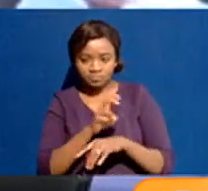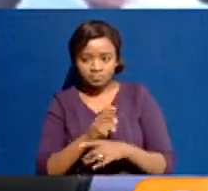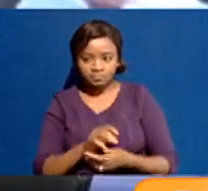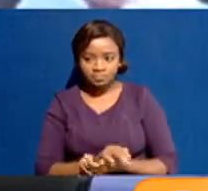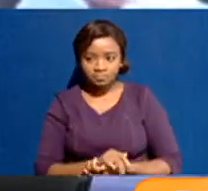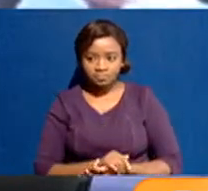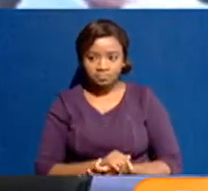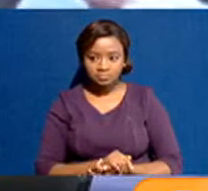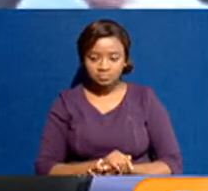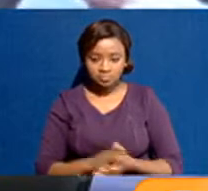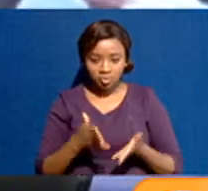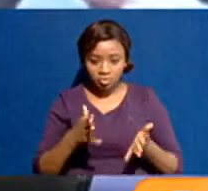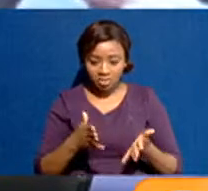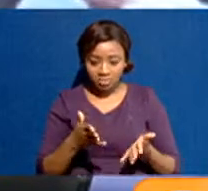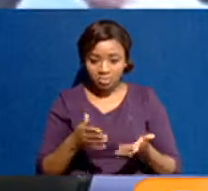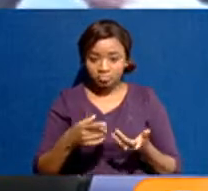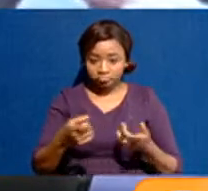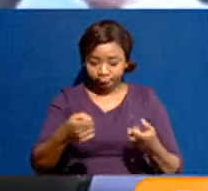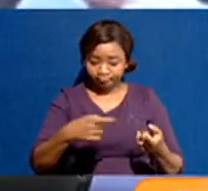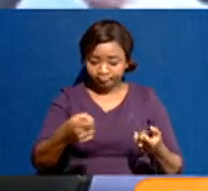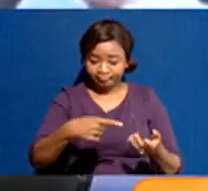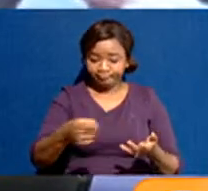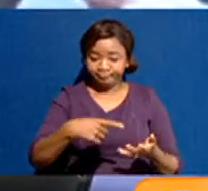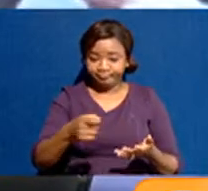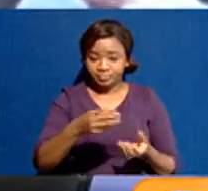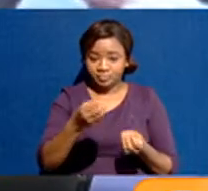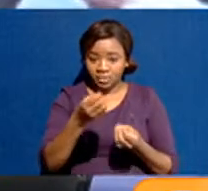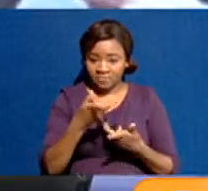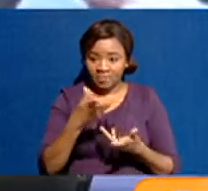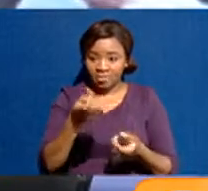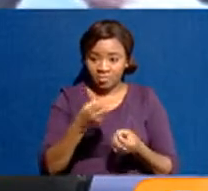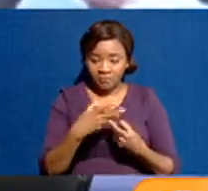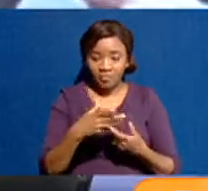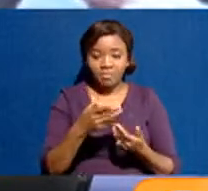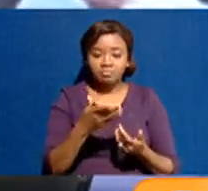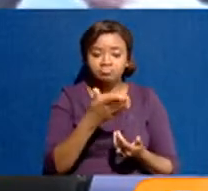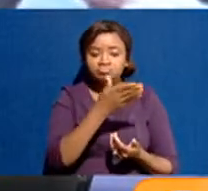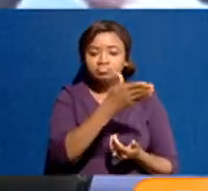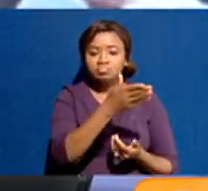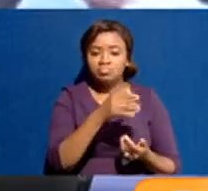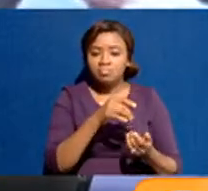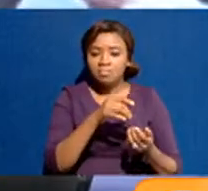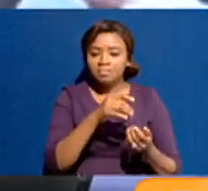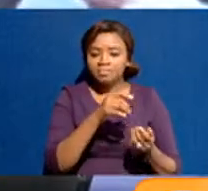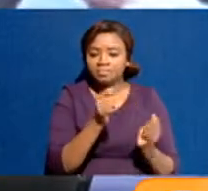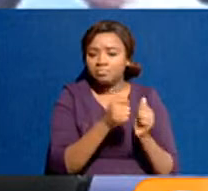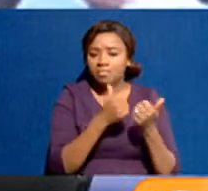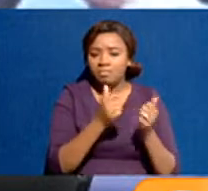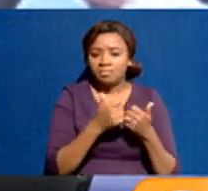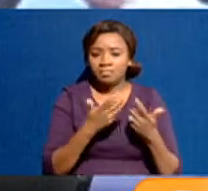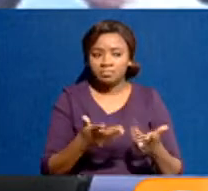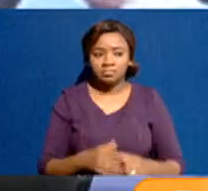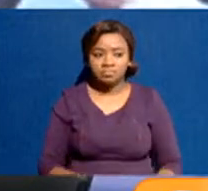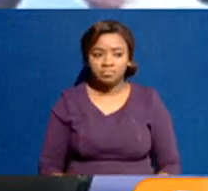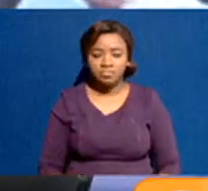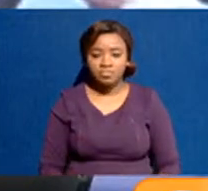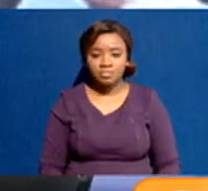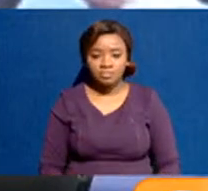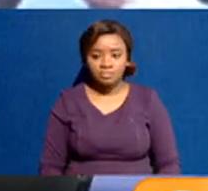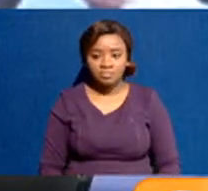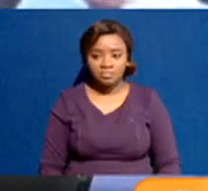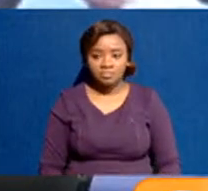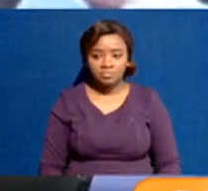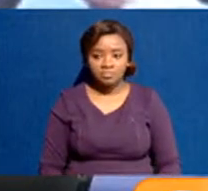I'm still getting reports. And as we speak, it has gone beyond even just what you can see